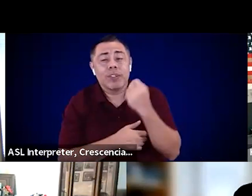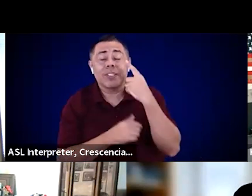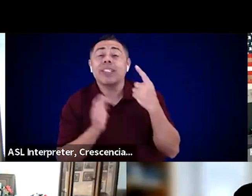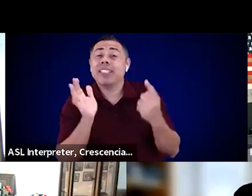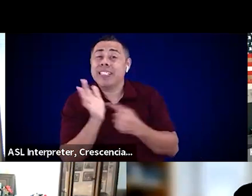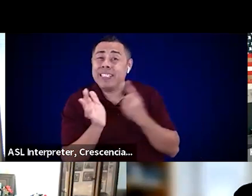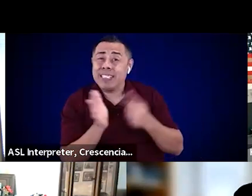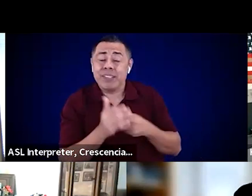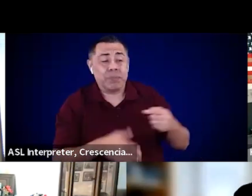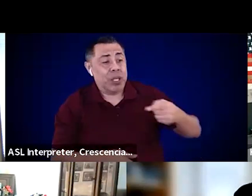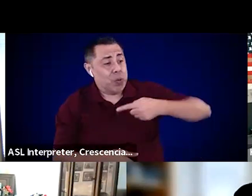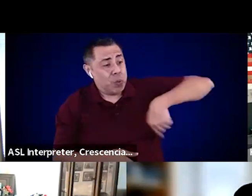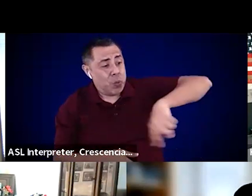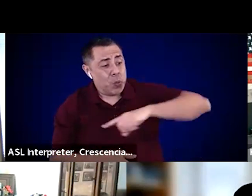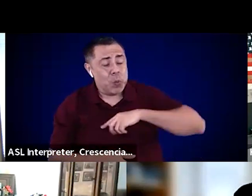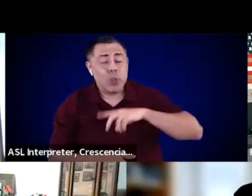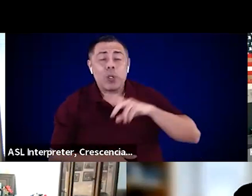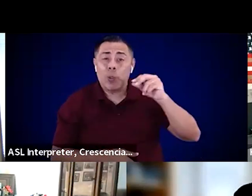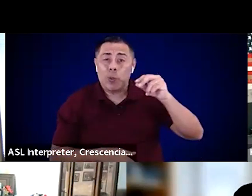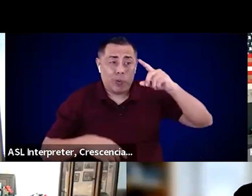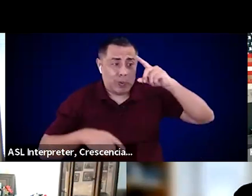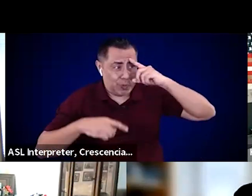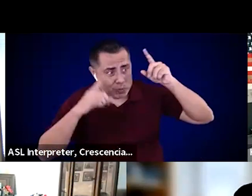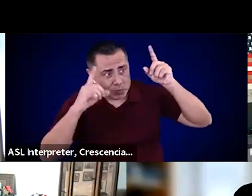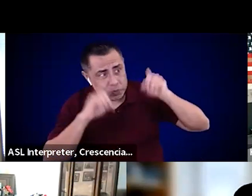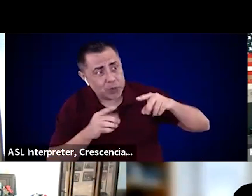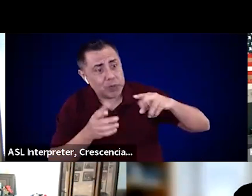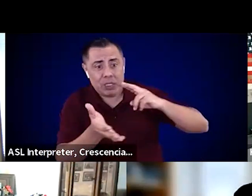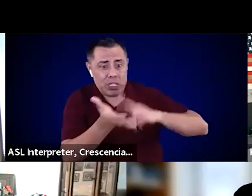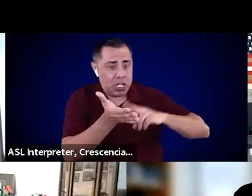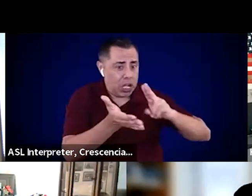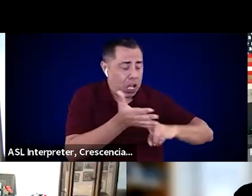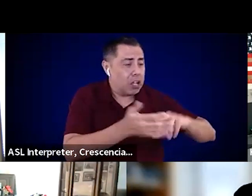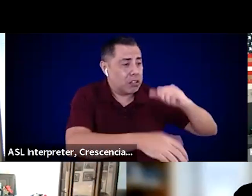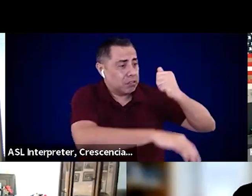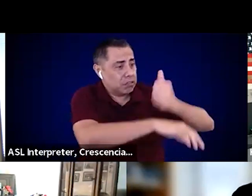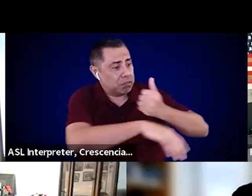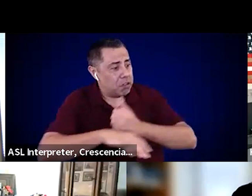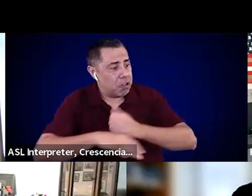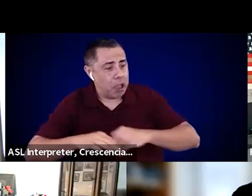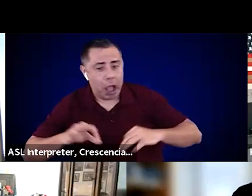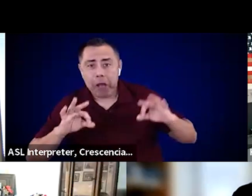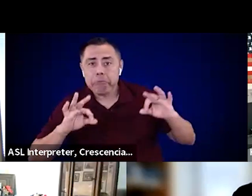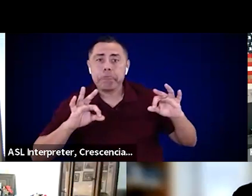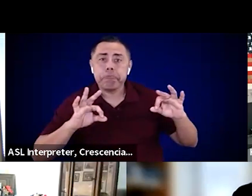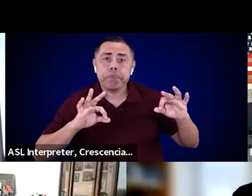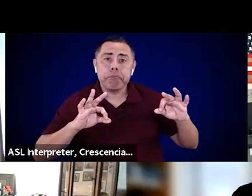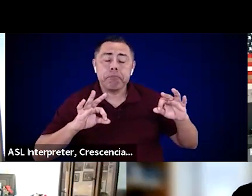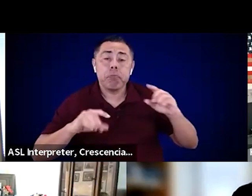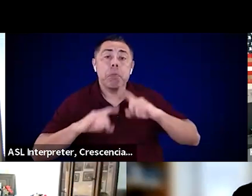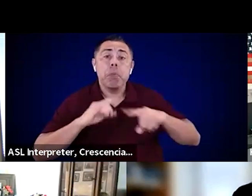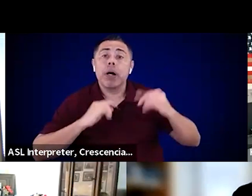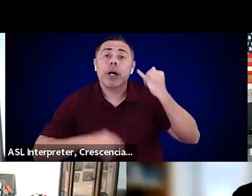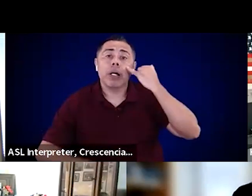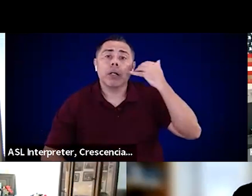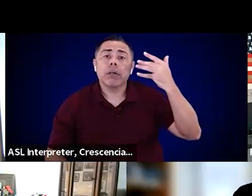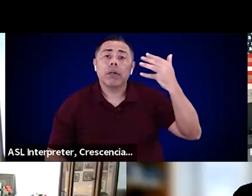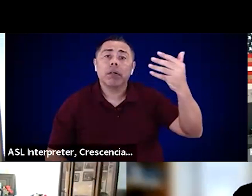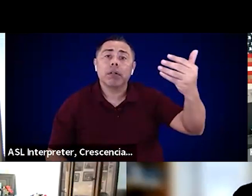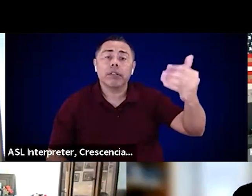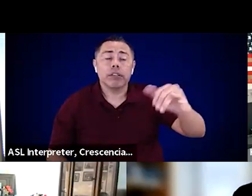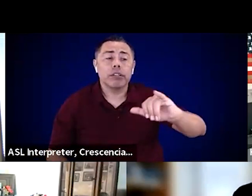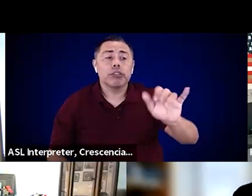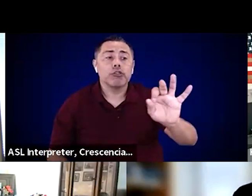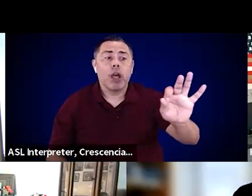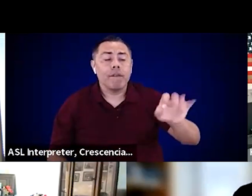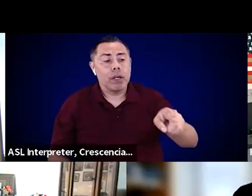and we think it's all good. But then, you know, okay, Jeff needs emergency evacuation